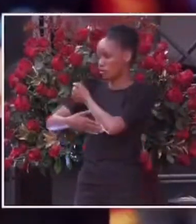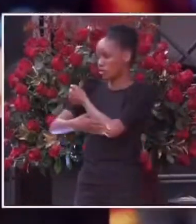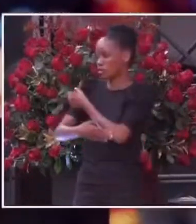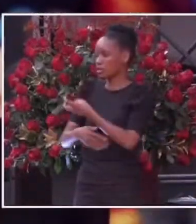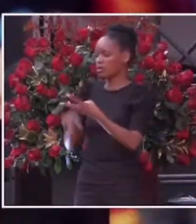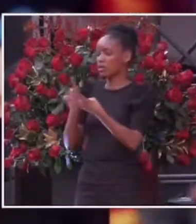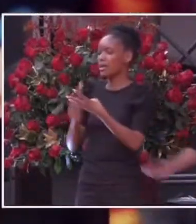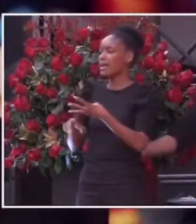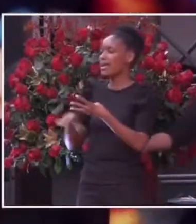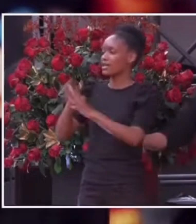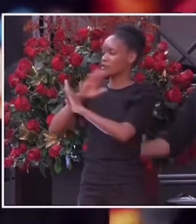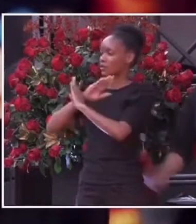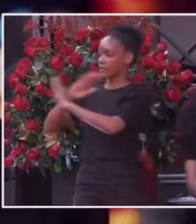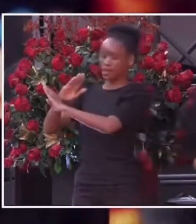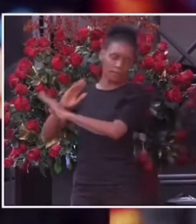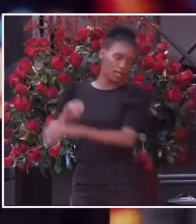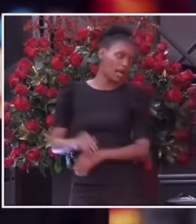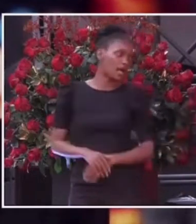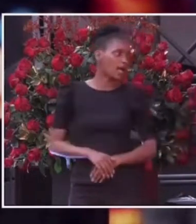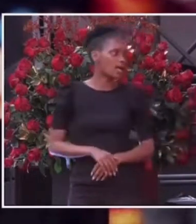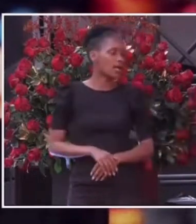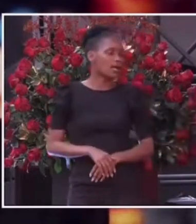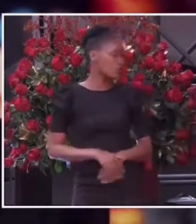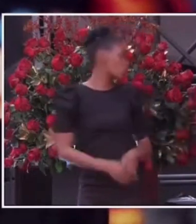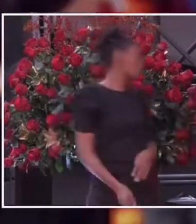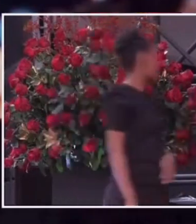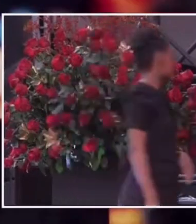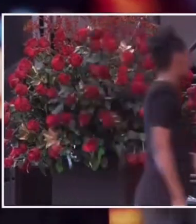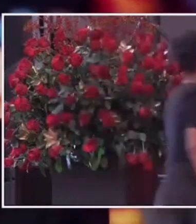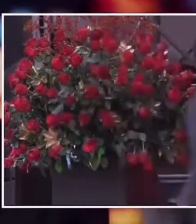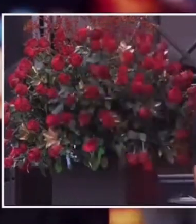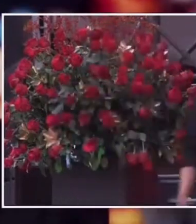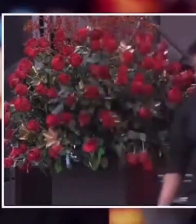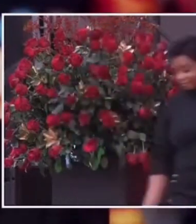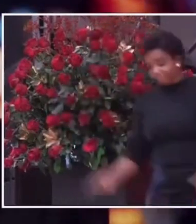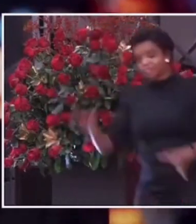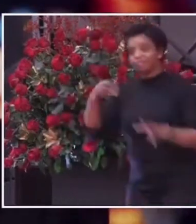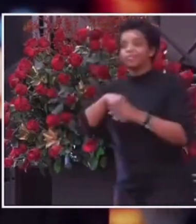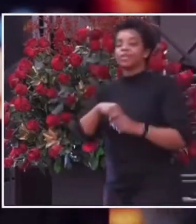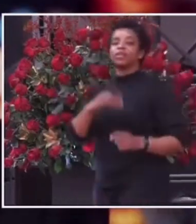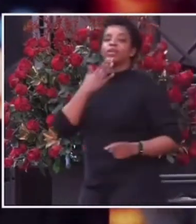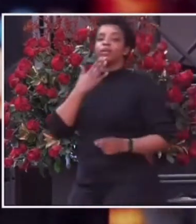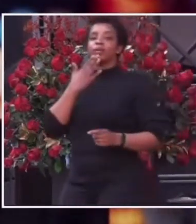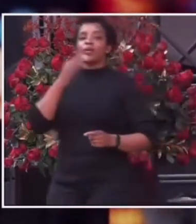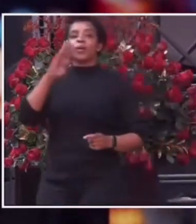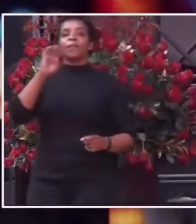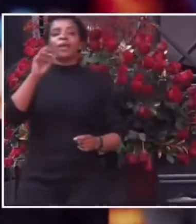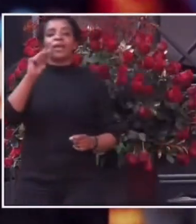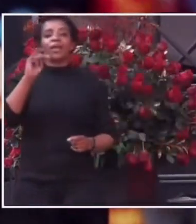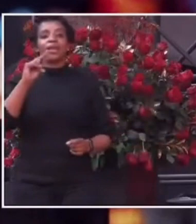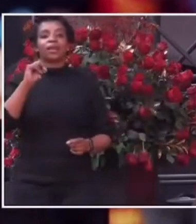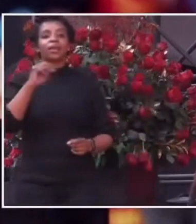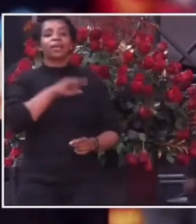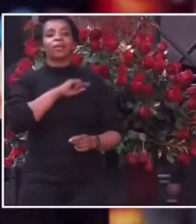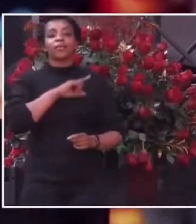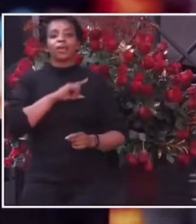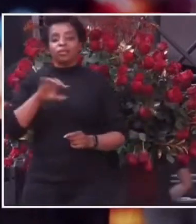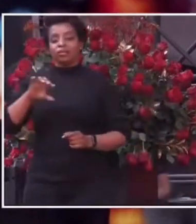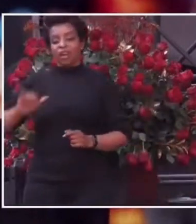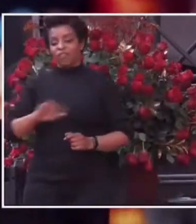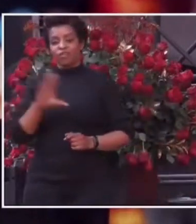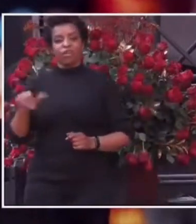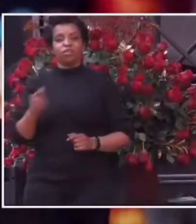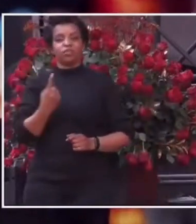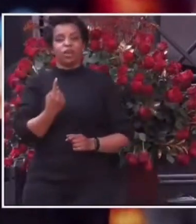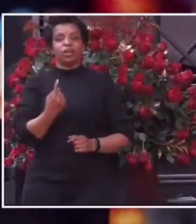into Zambia, including infiltrating Benin, because Africa is one. Why do you want to